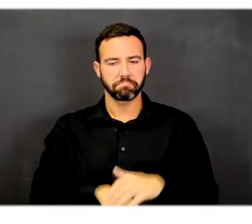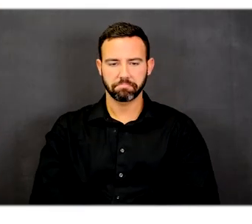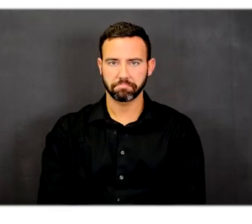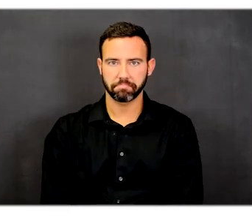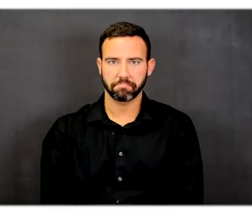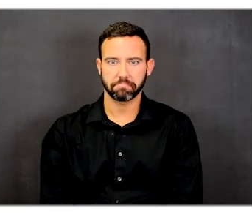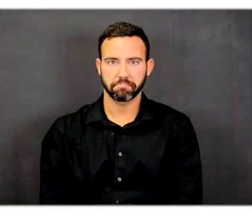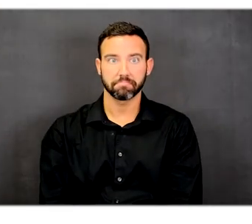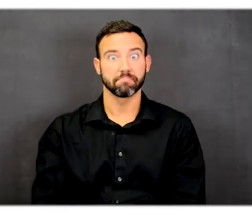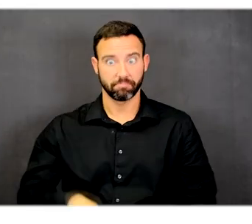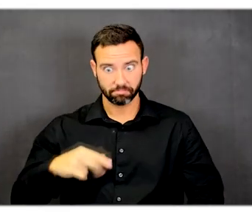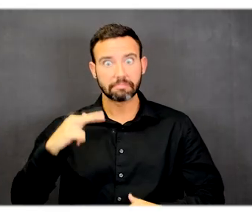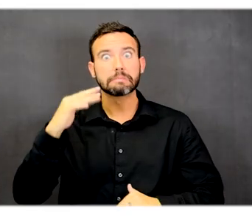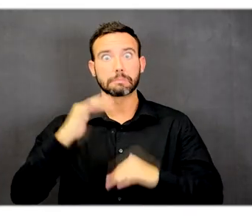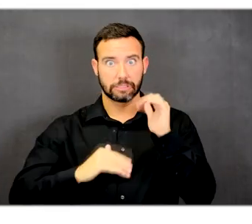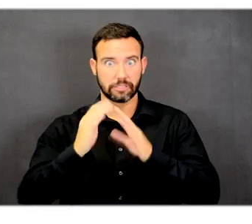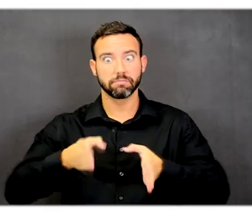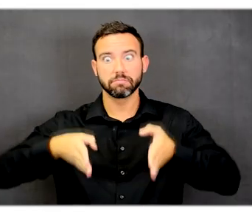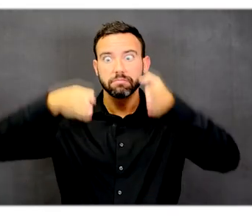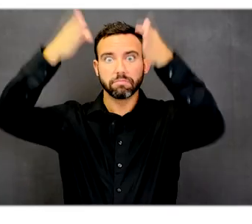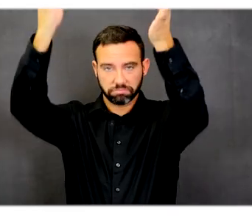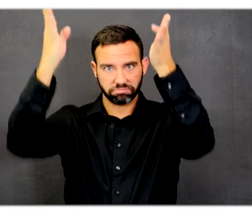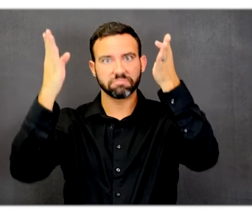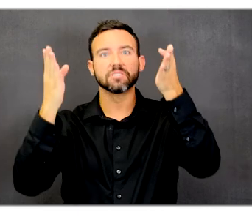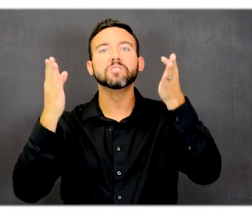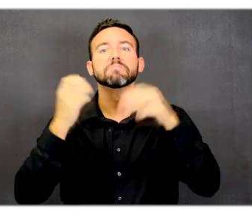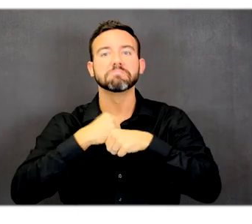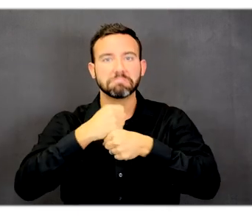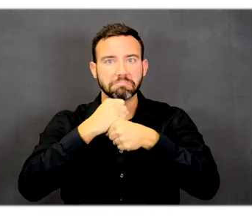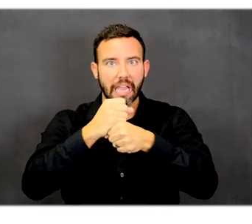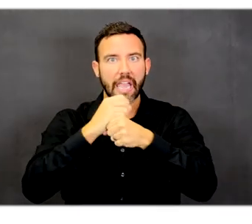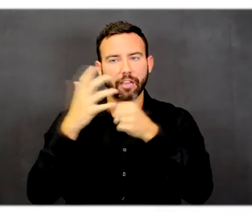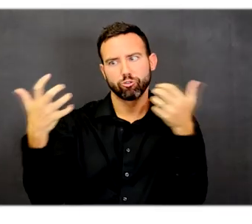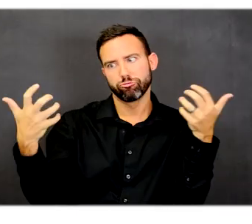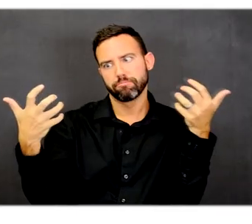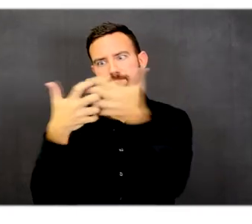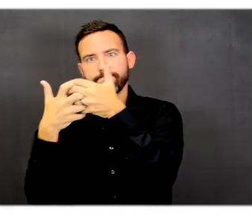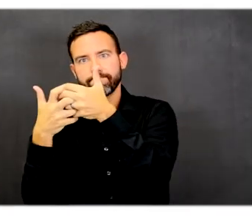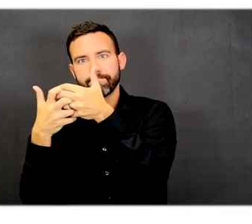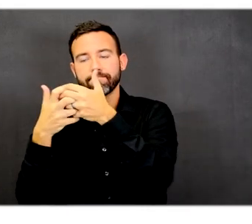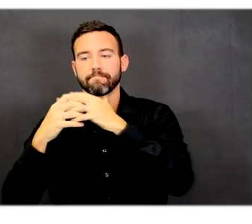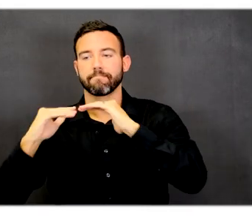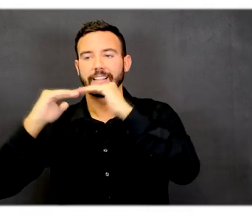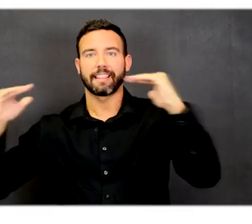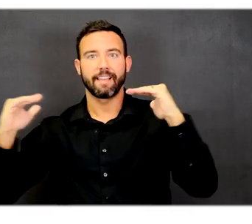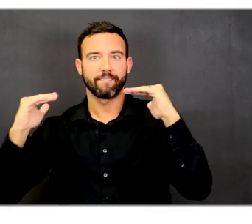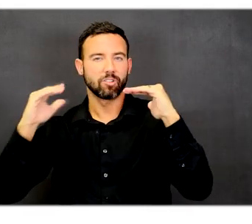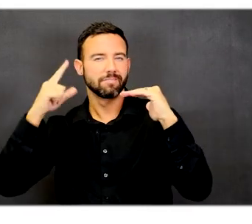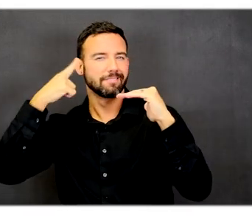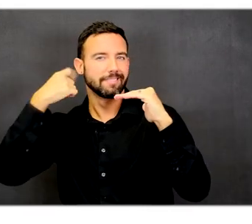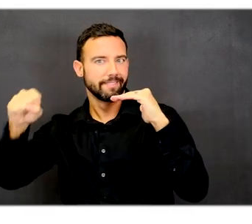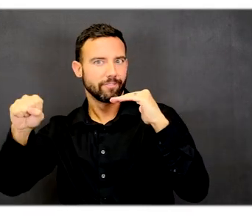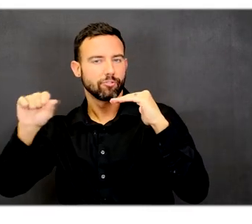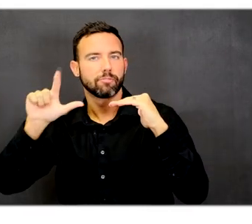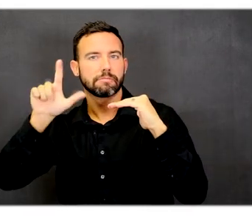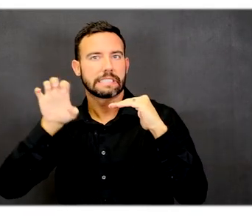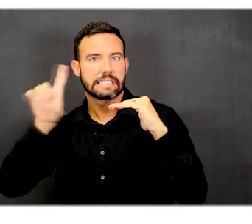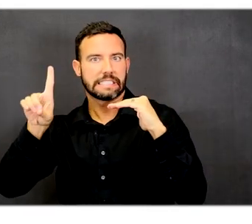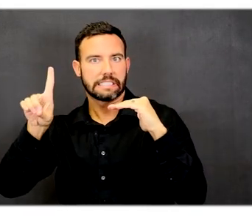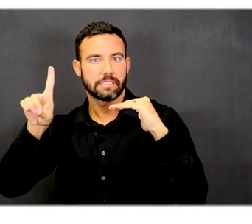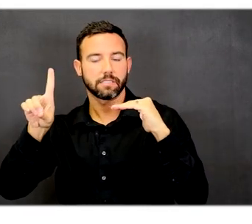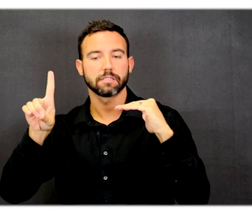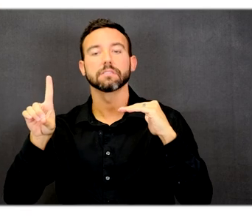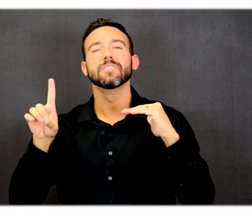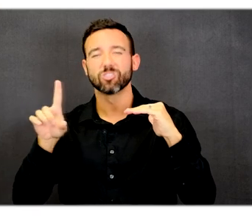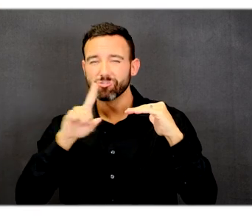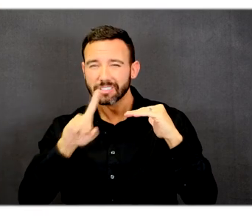This building was designed to a silver level of LEED. Reading clockwise, there are six